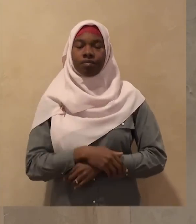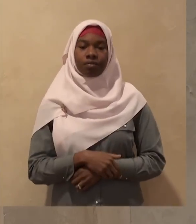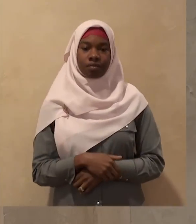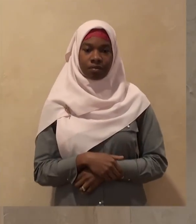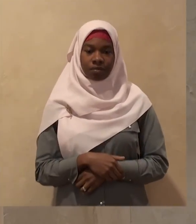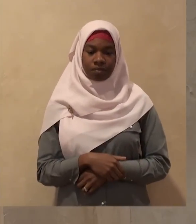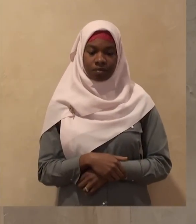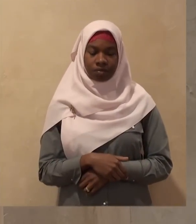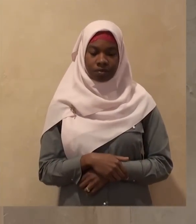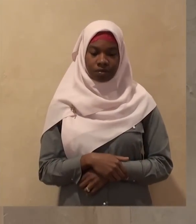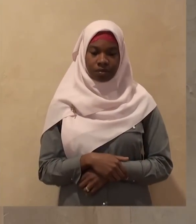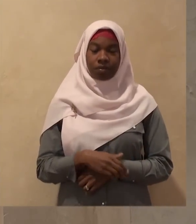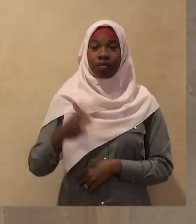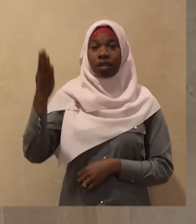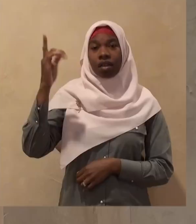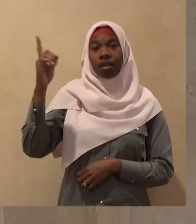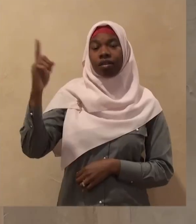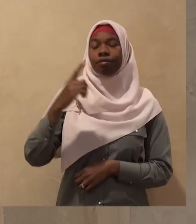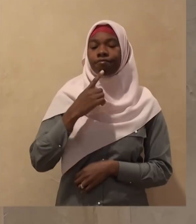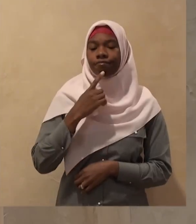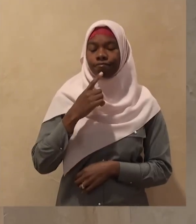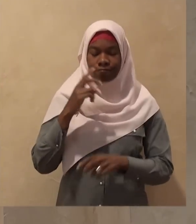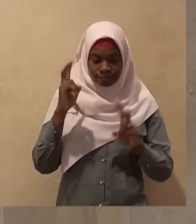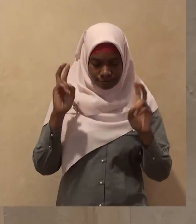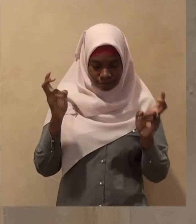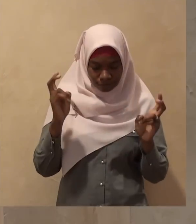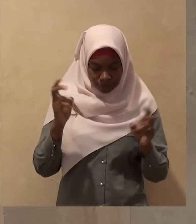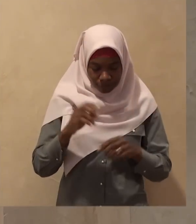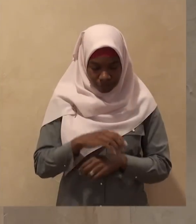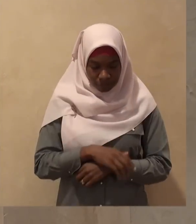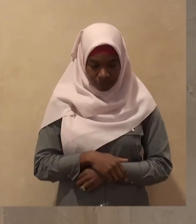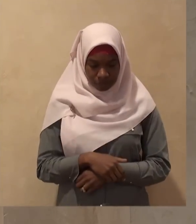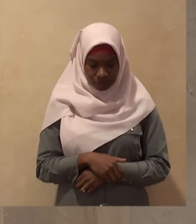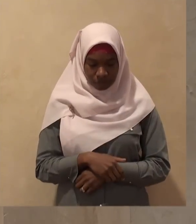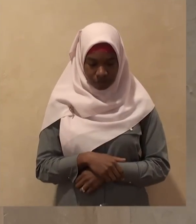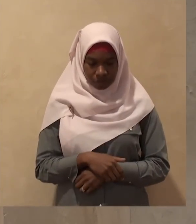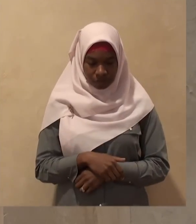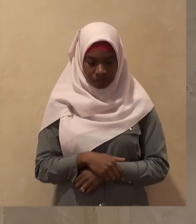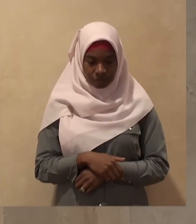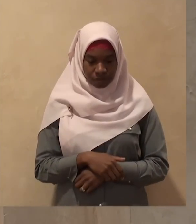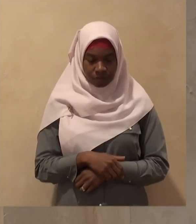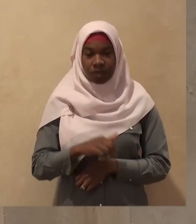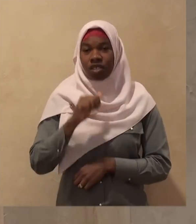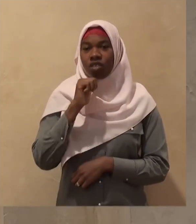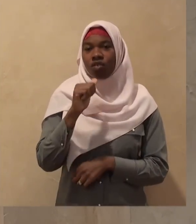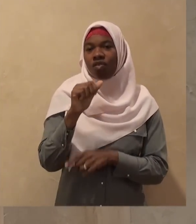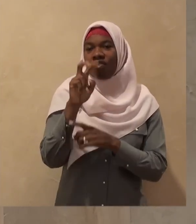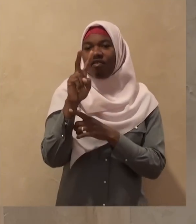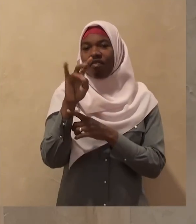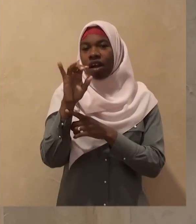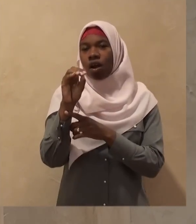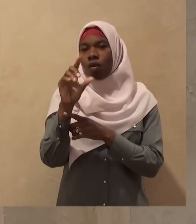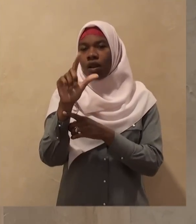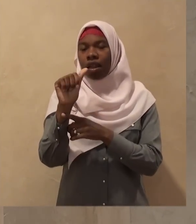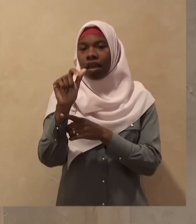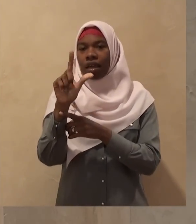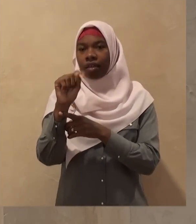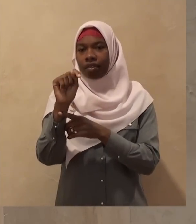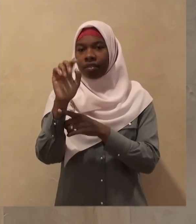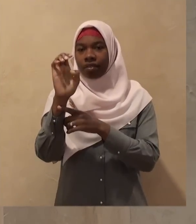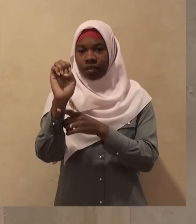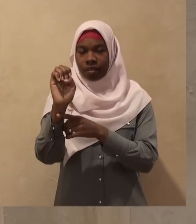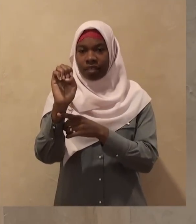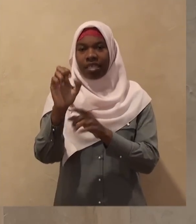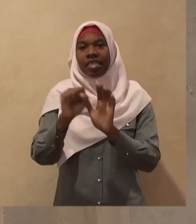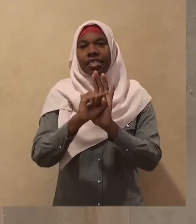O you who believe do not violate the symbols of Allah subhanahu wa ta'ala nor